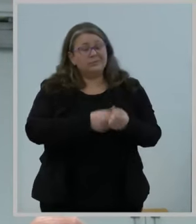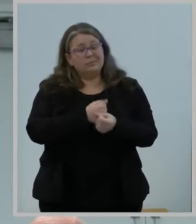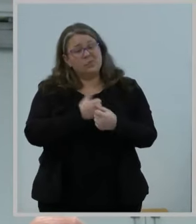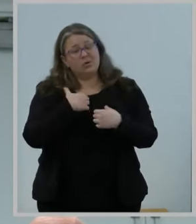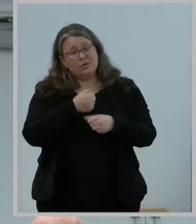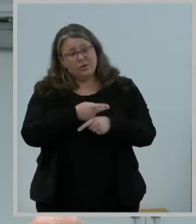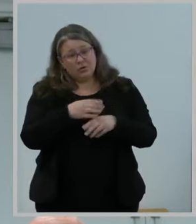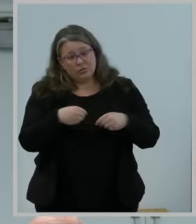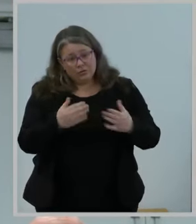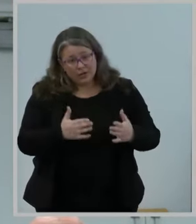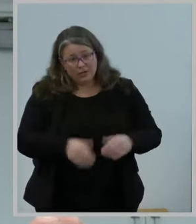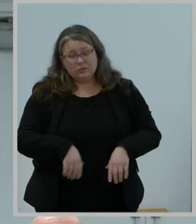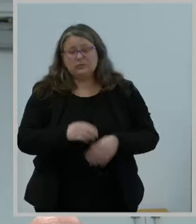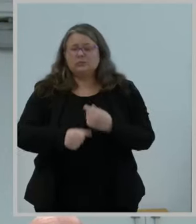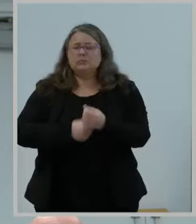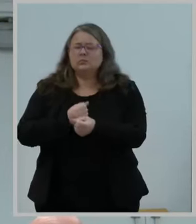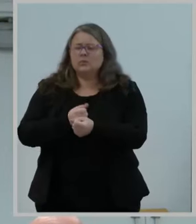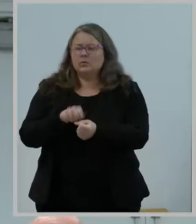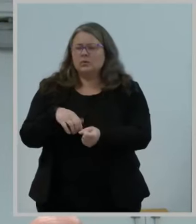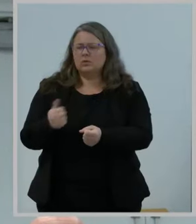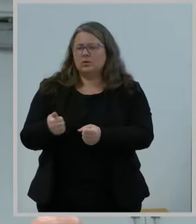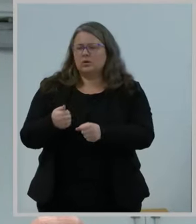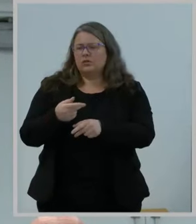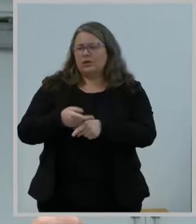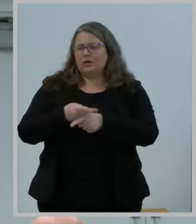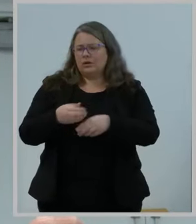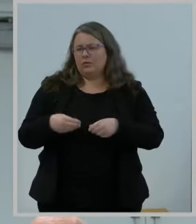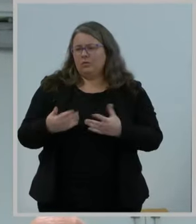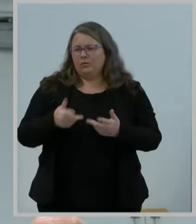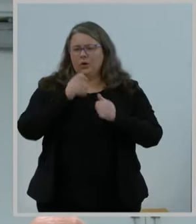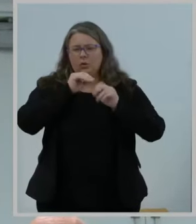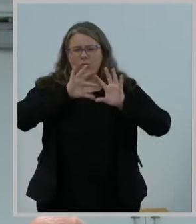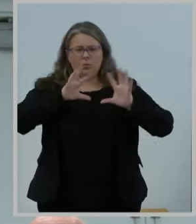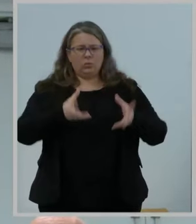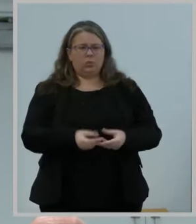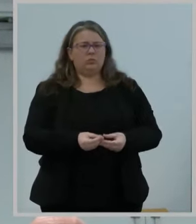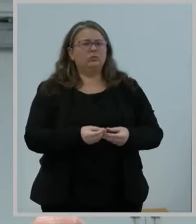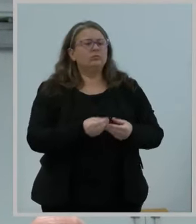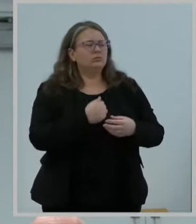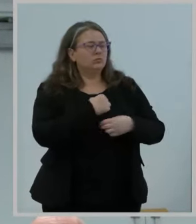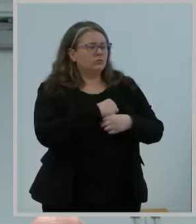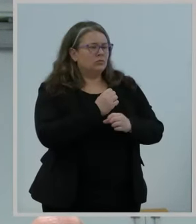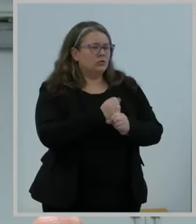and other caregivers that together comprise the ecosystem of maternity care.